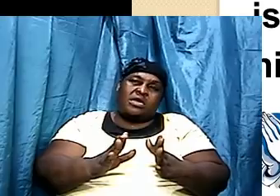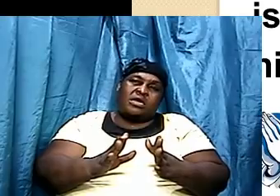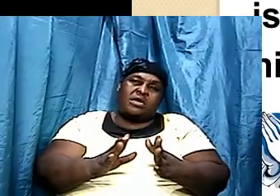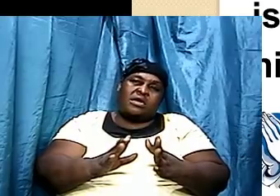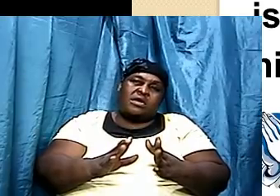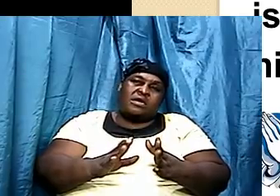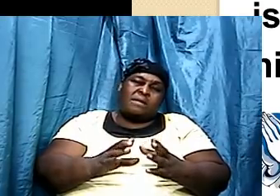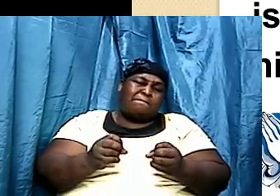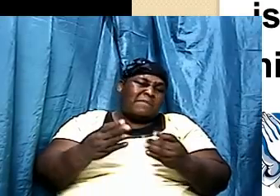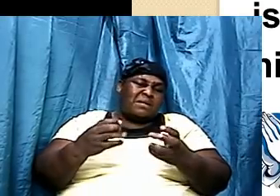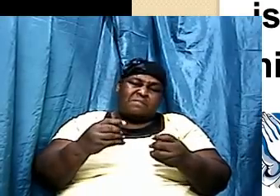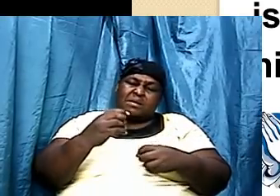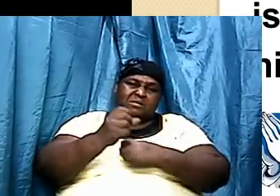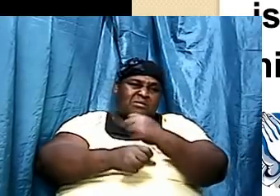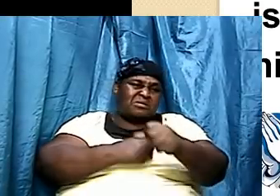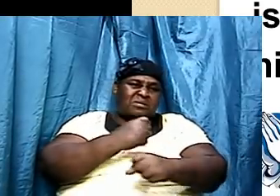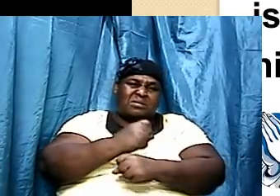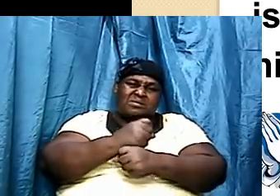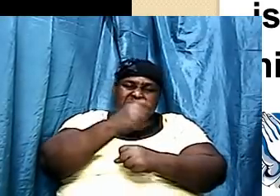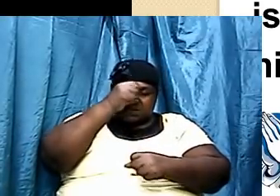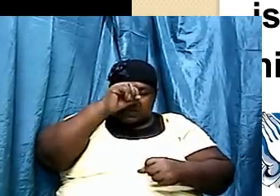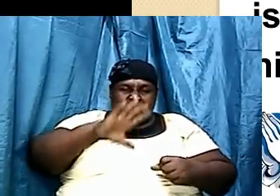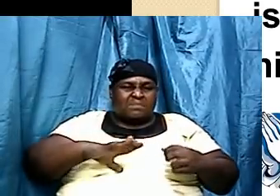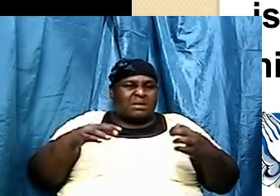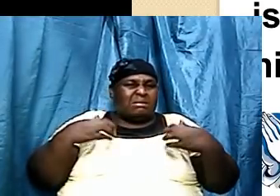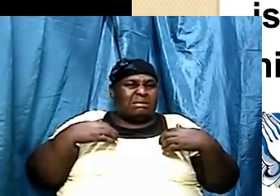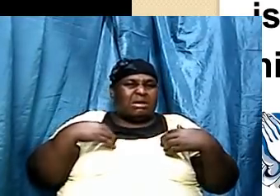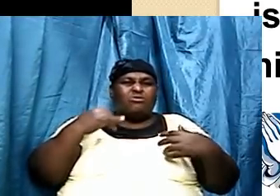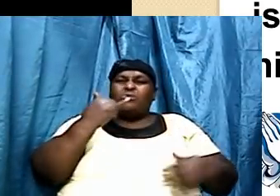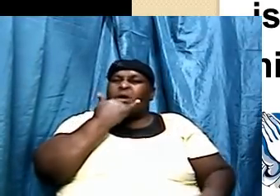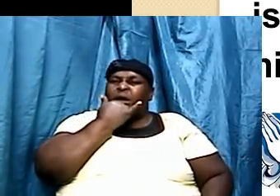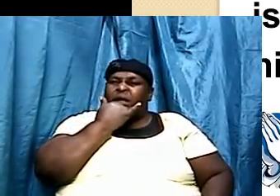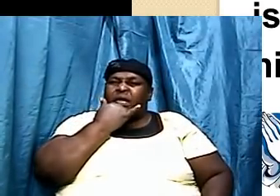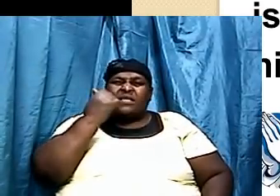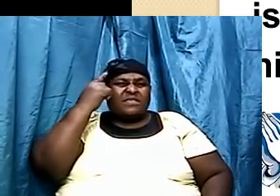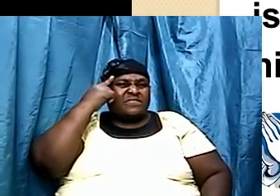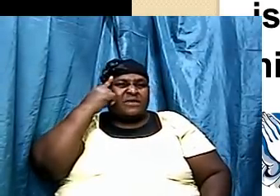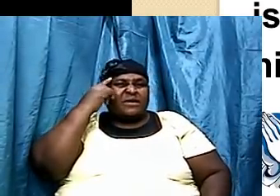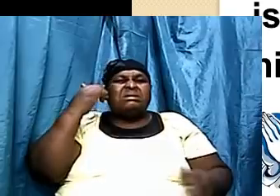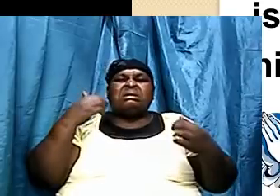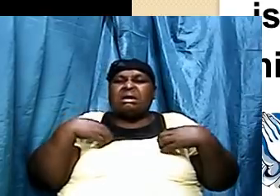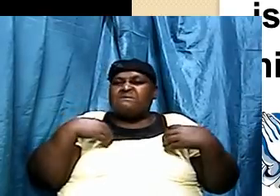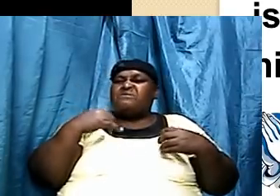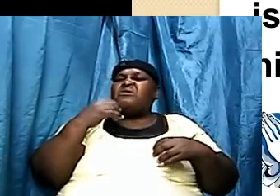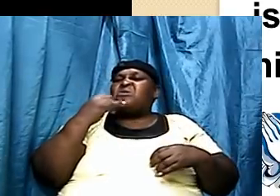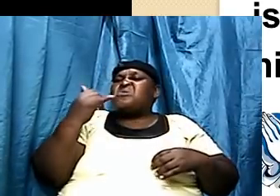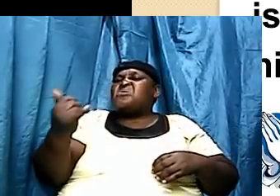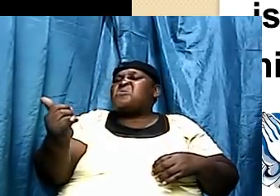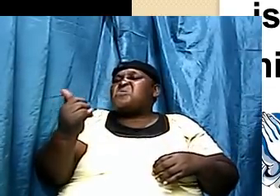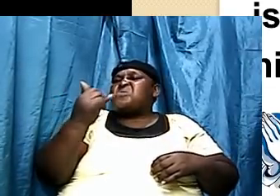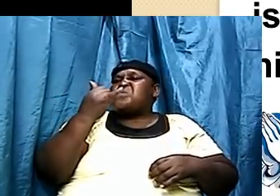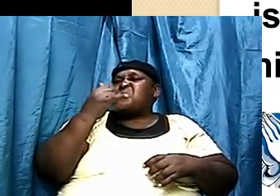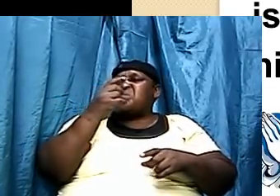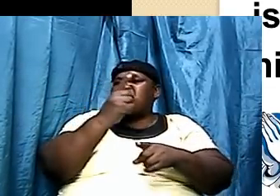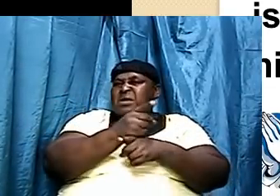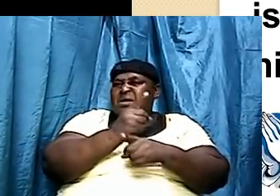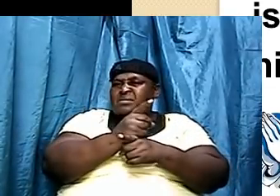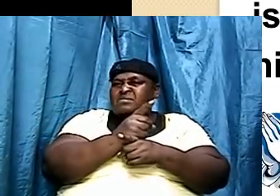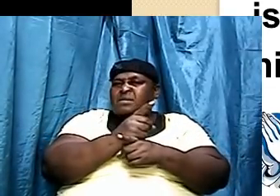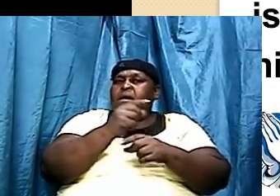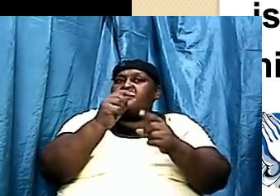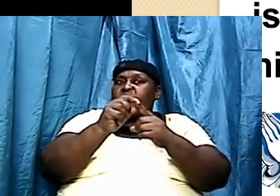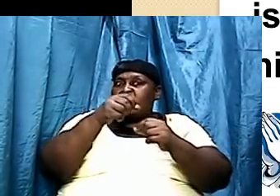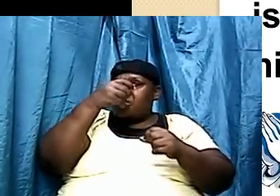had it wrong. And they thought they had it right. But the Word of God had it right all along.